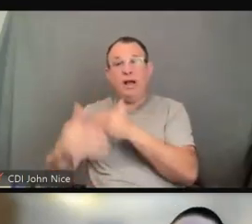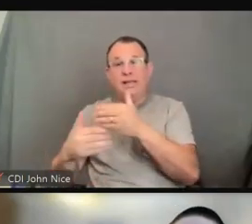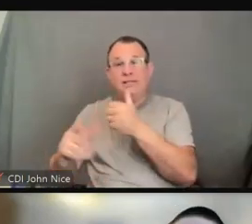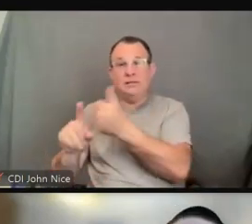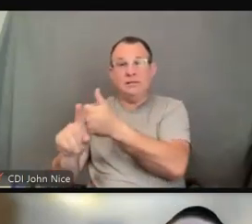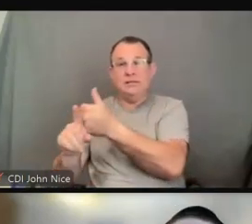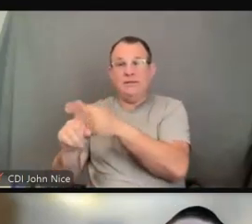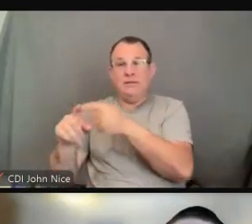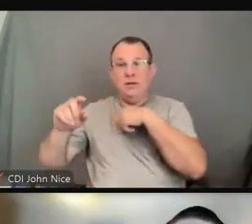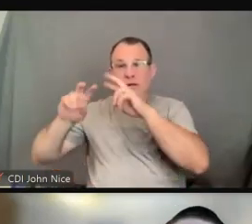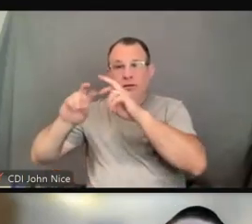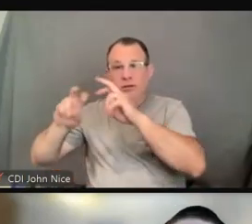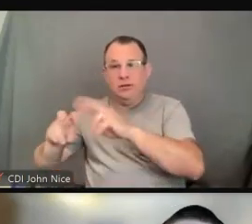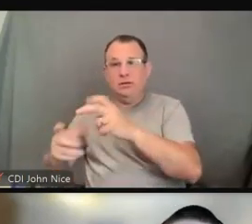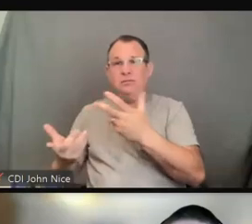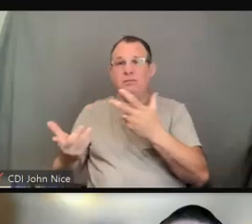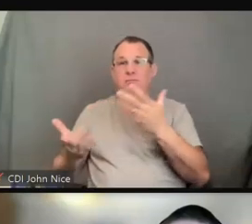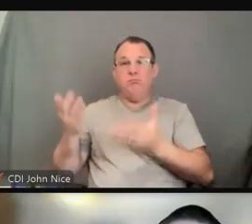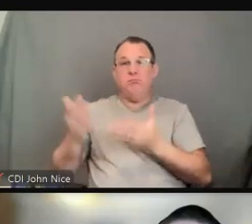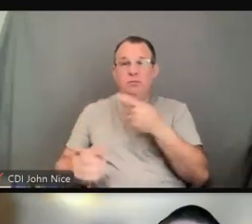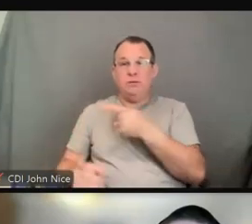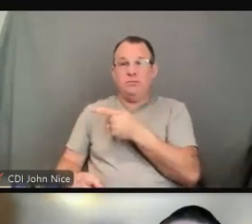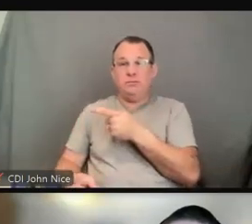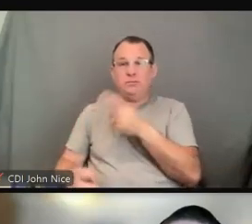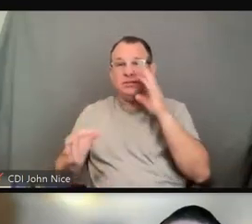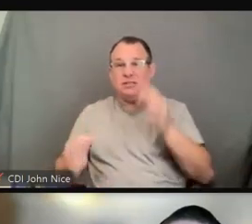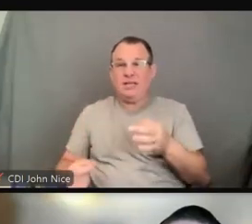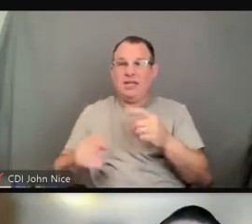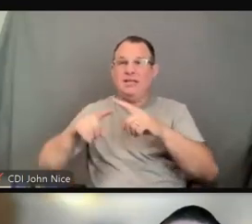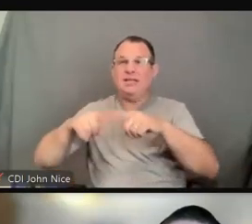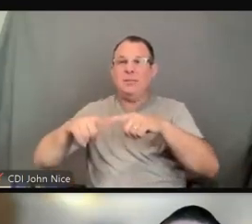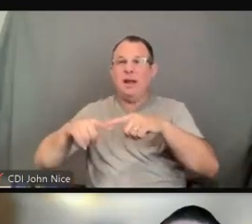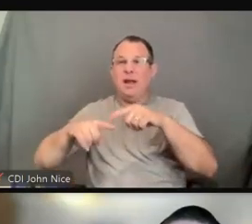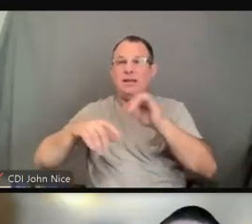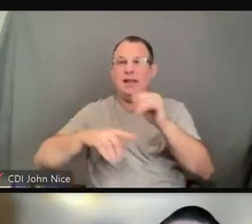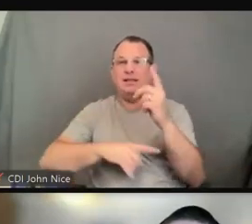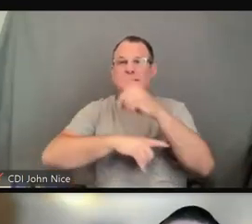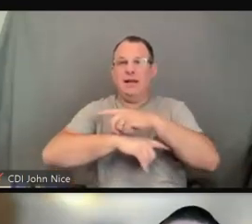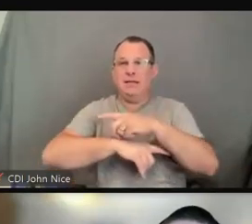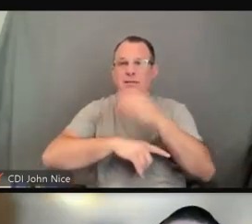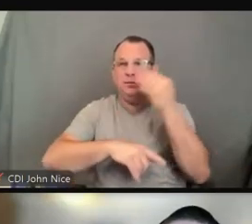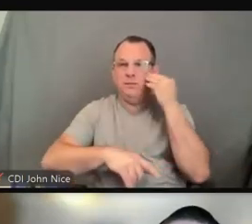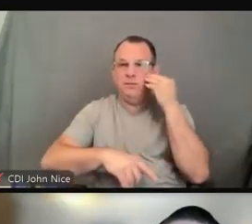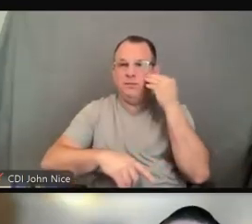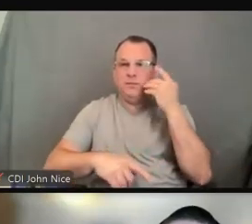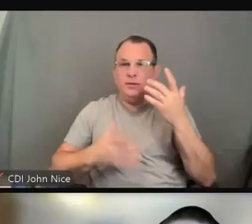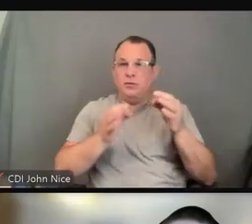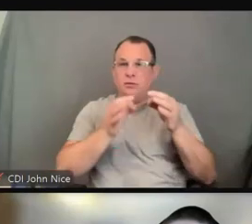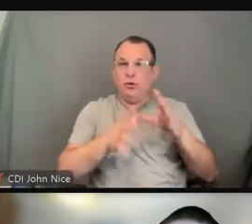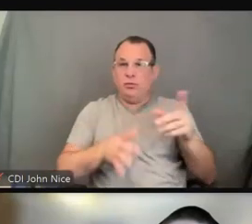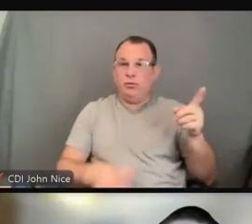day may present opportunities when it would be appropriate for an interpreter to be there,